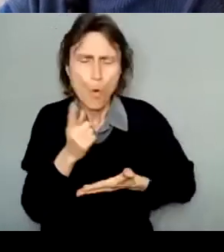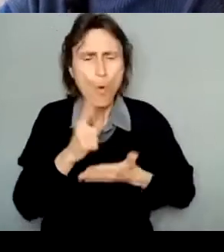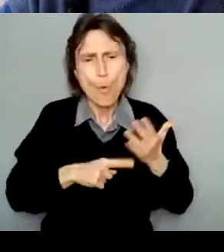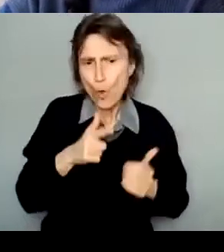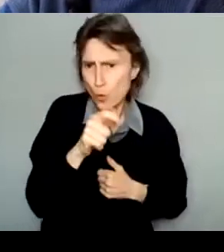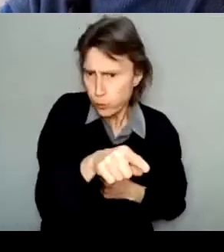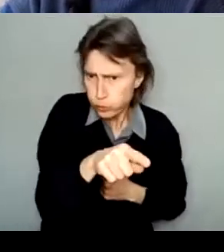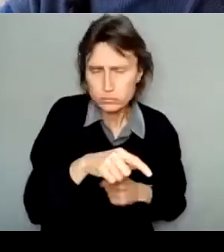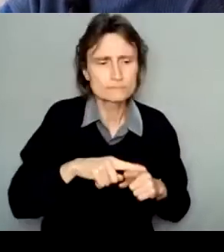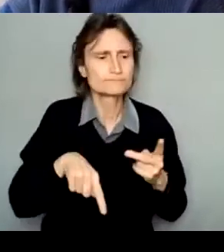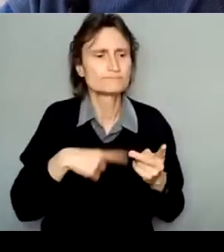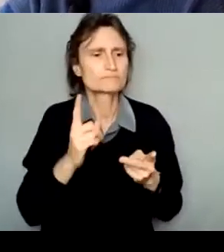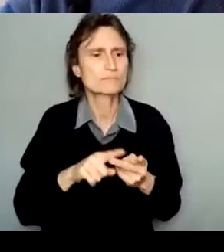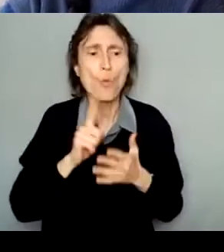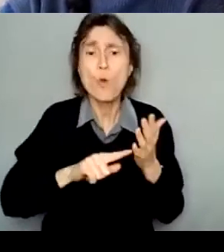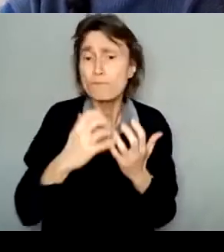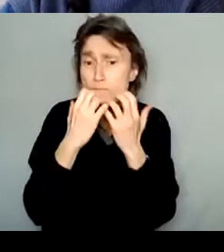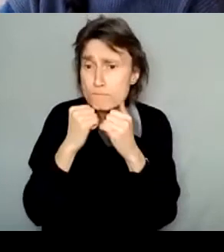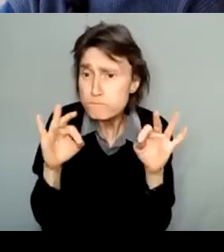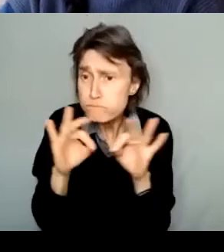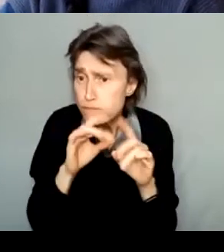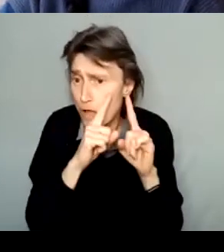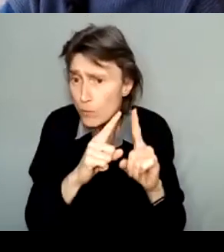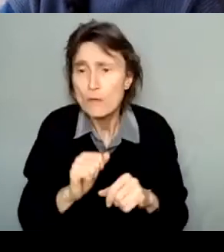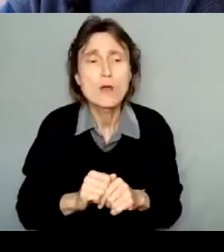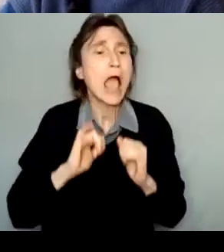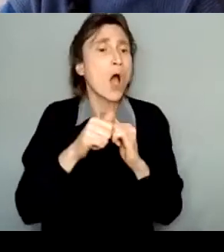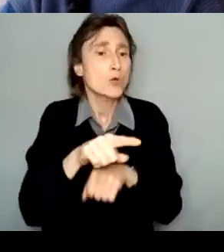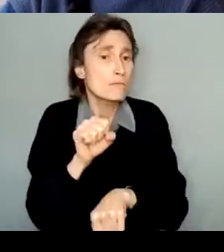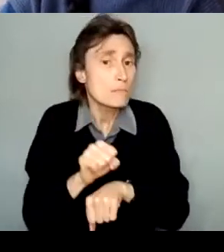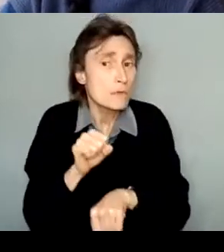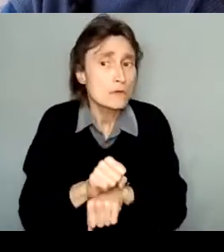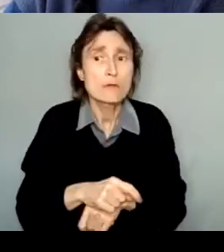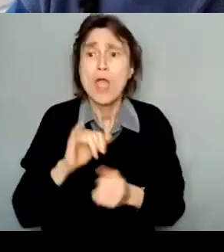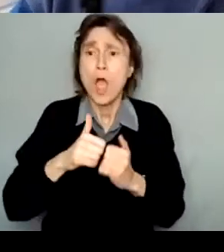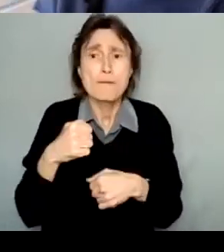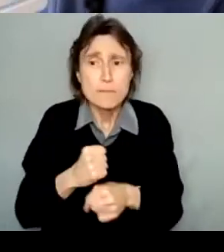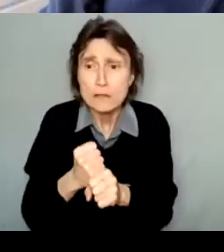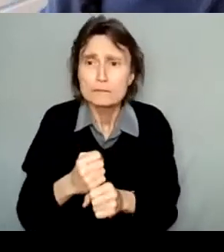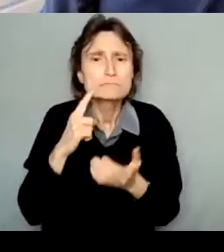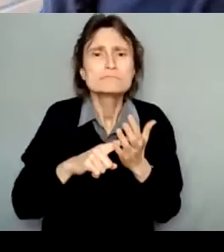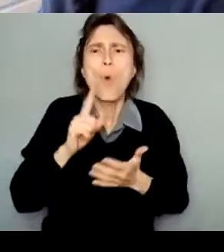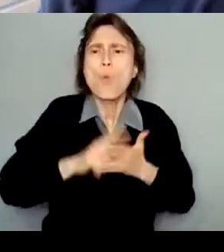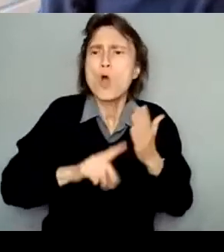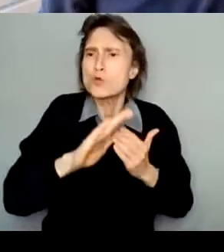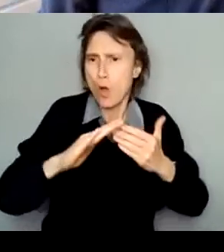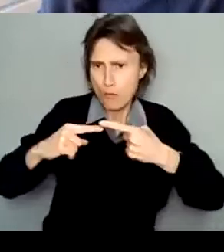make, how you make it, so things like processes or approaches, and why it's important to you.